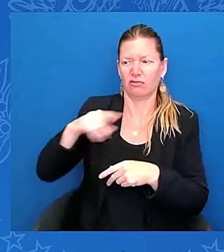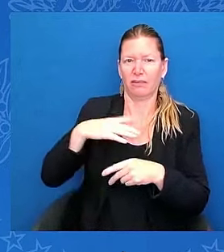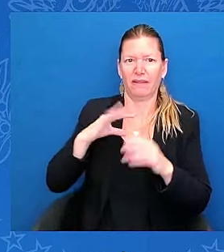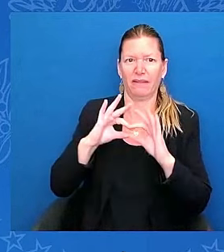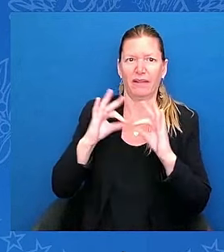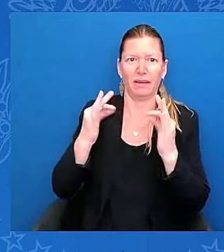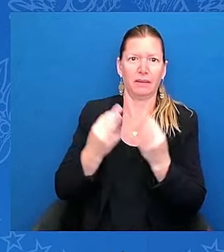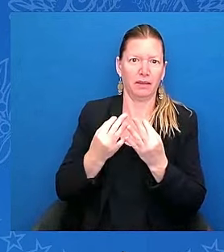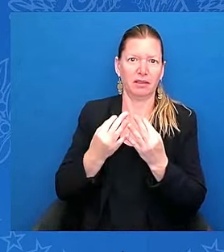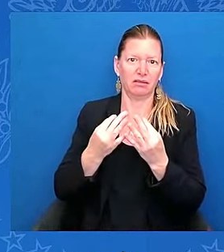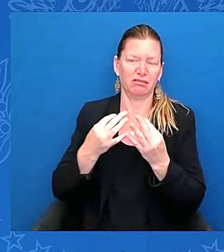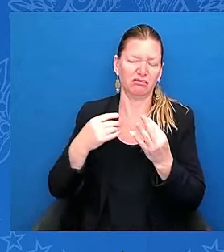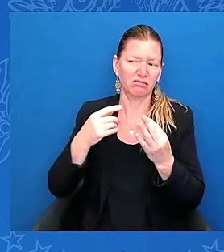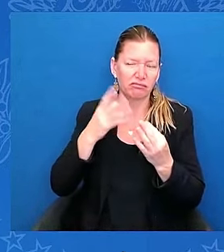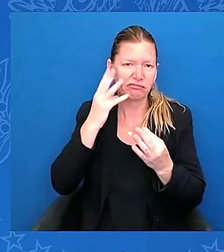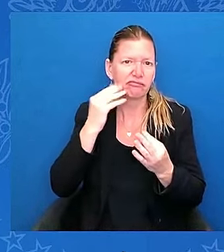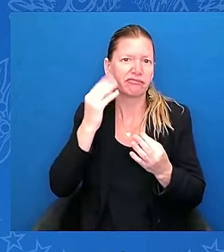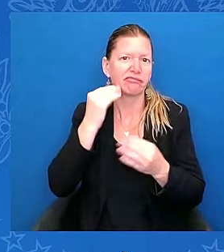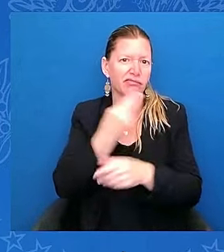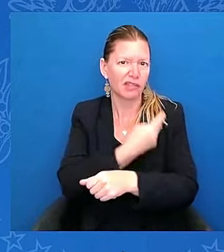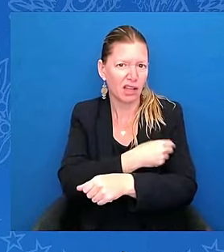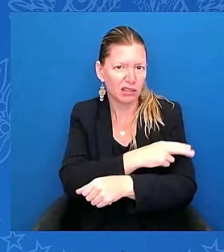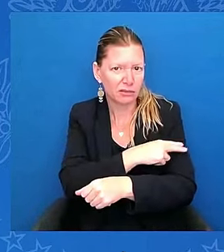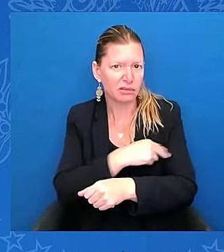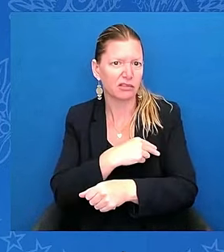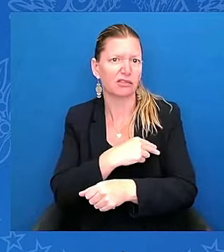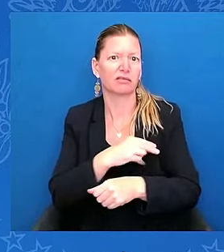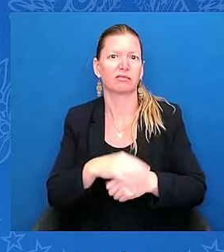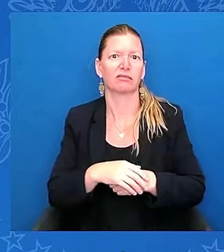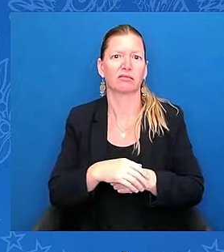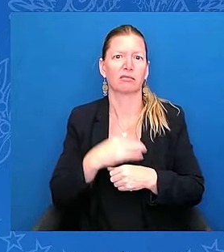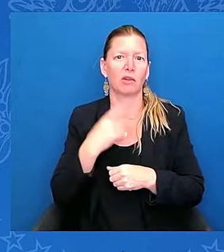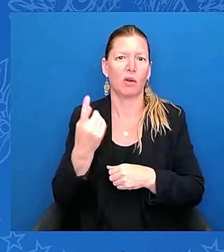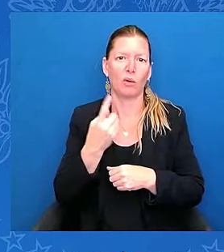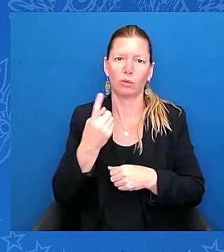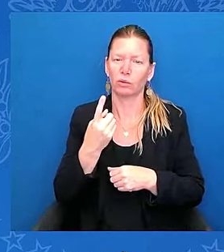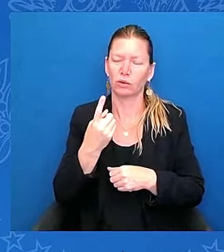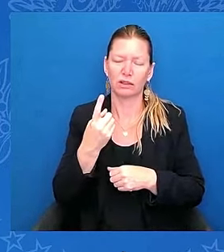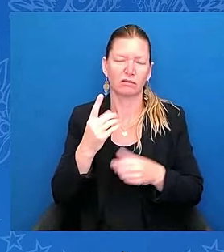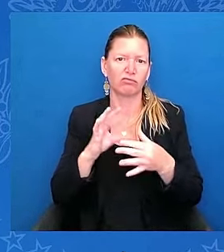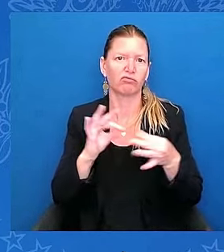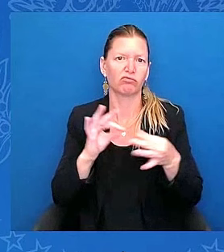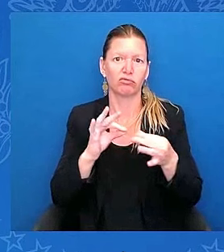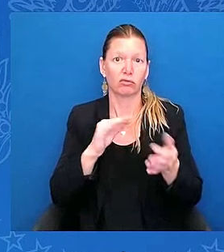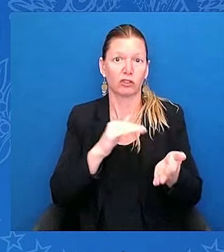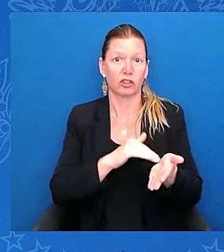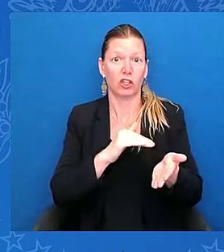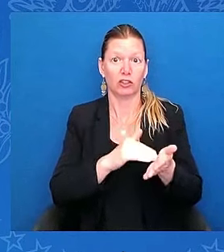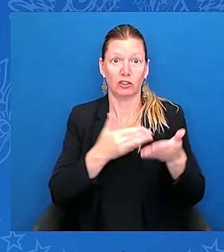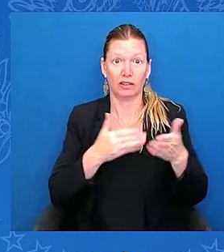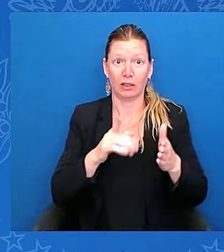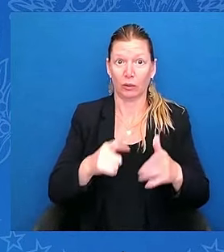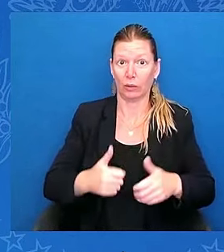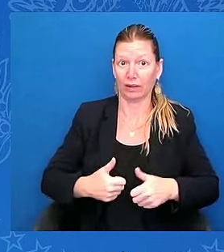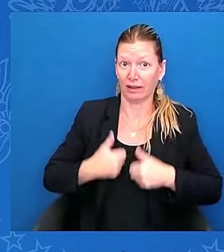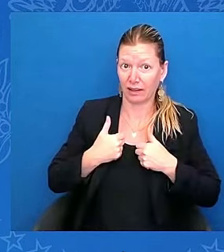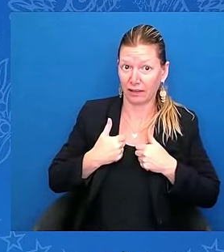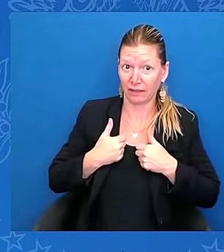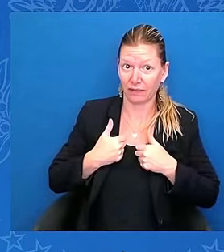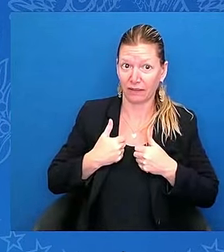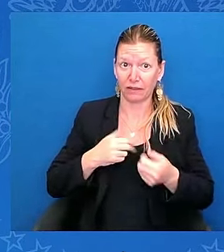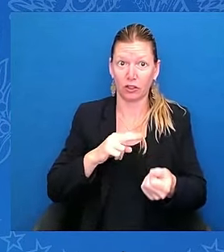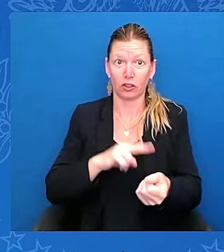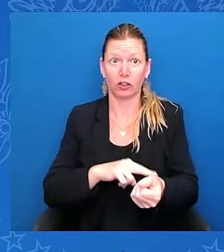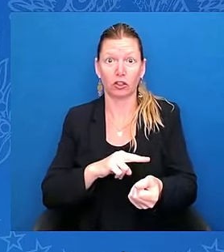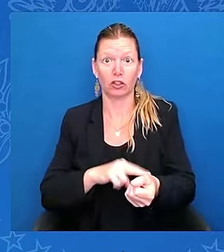I always said that doctors let you live, nurses make you want to live. Not a joke. A lot of time in ICU, a lot of time with my